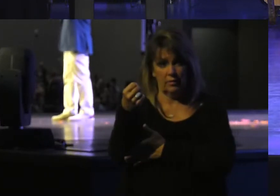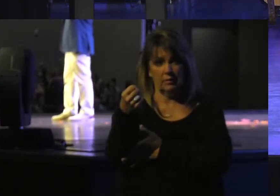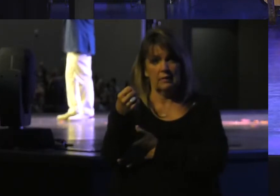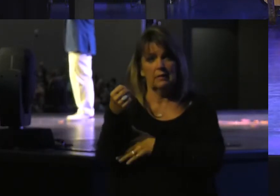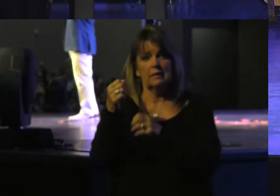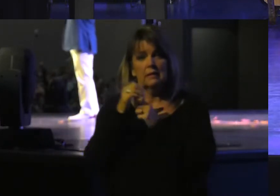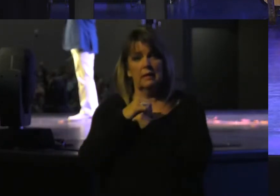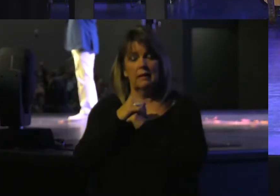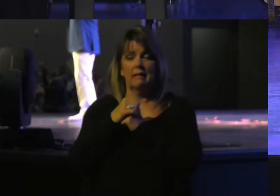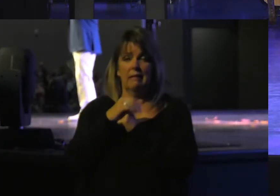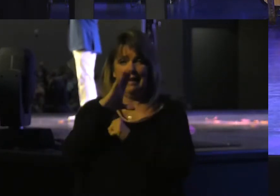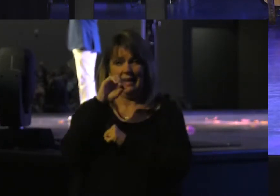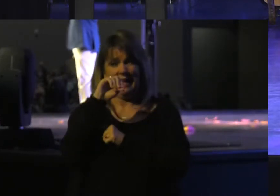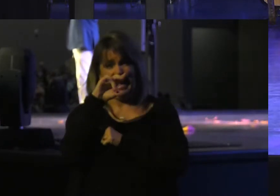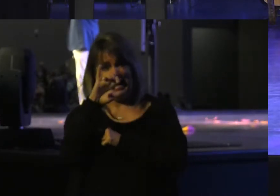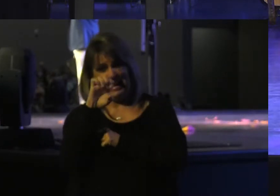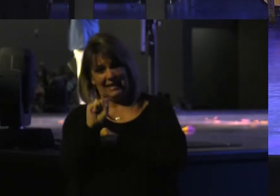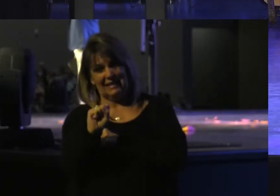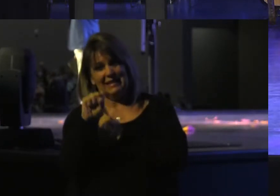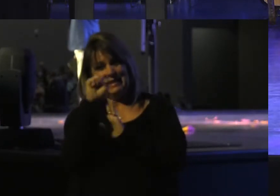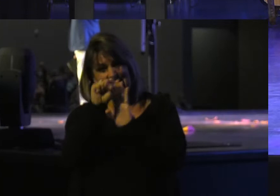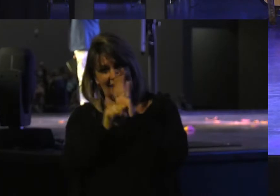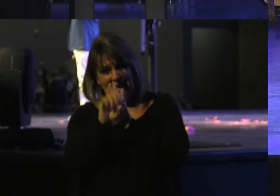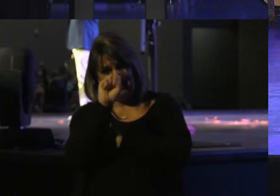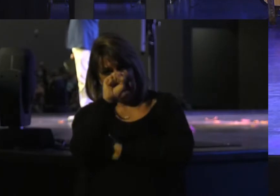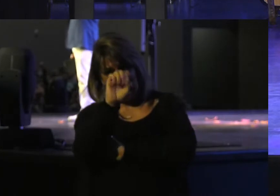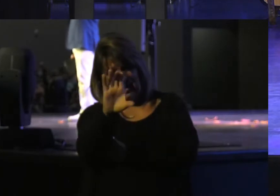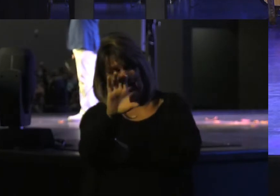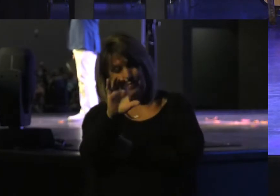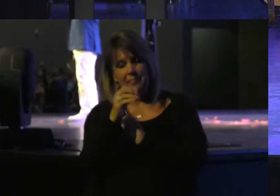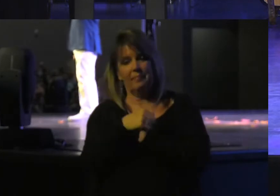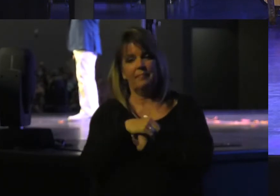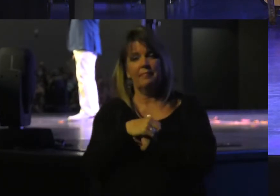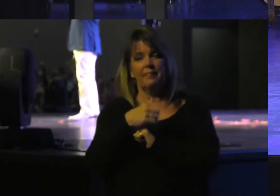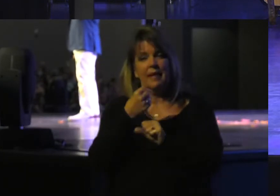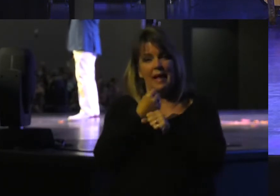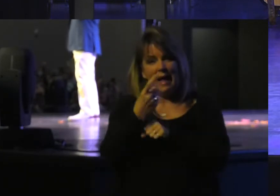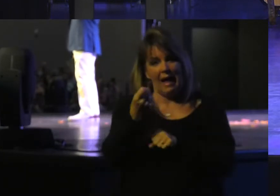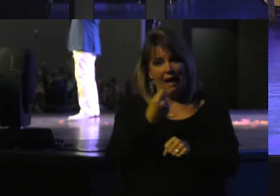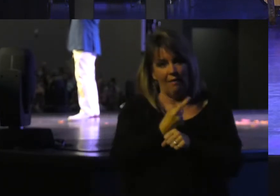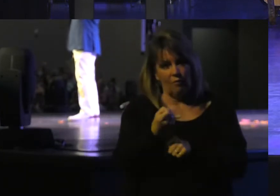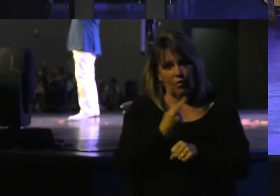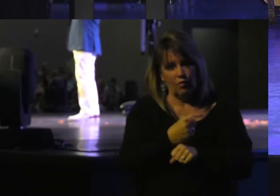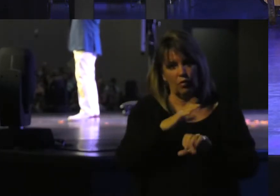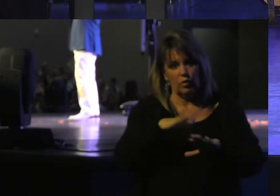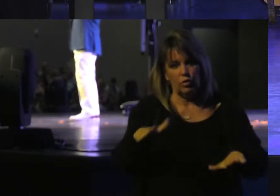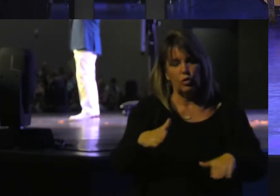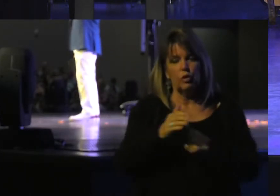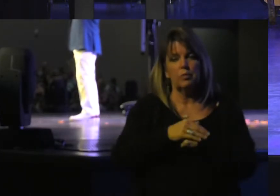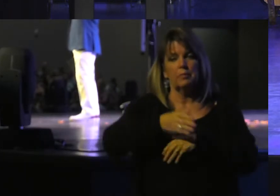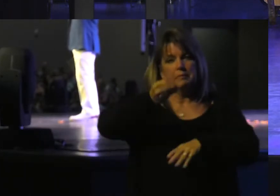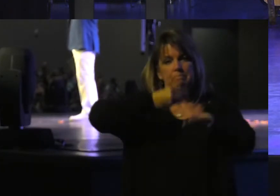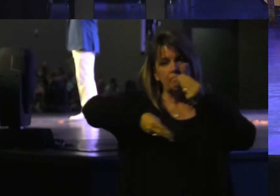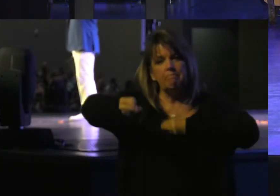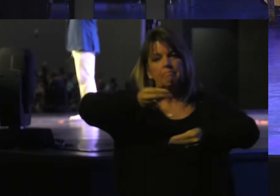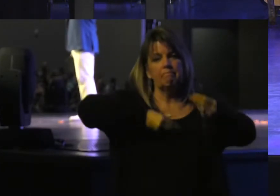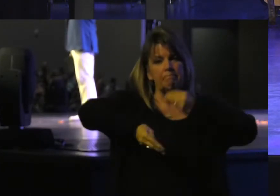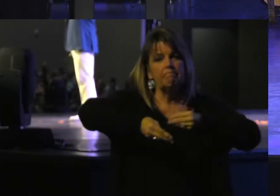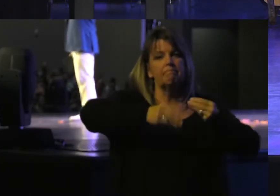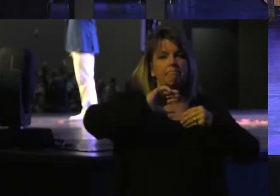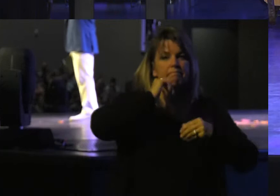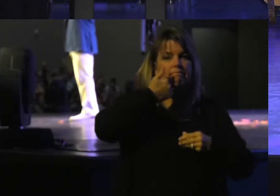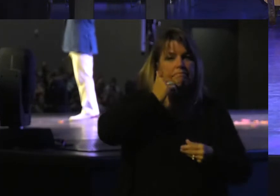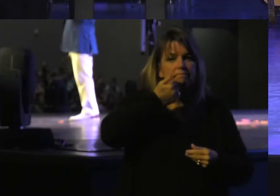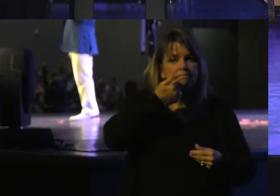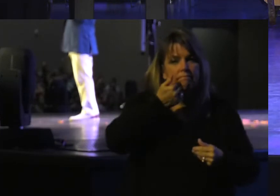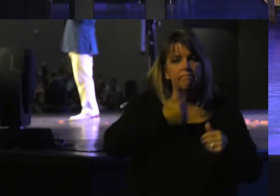cases In the state Of South Carolina Every year Of children being trafficked And most